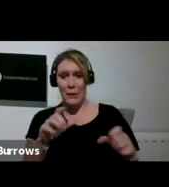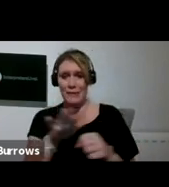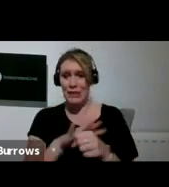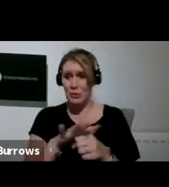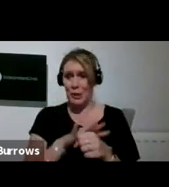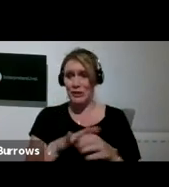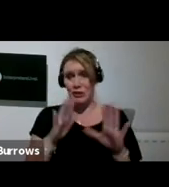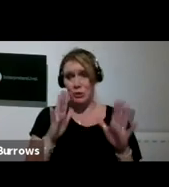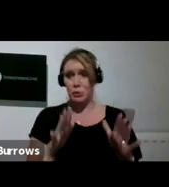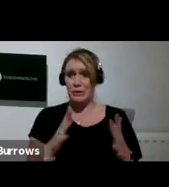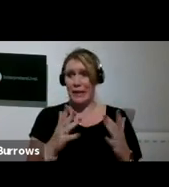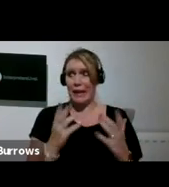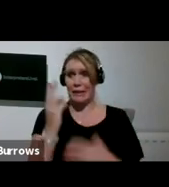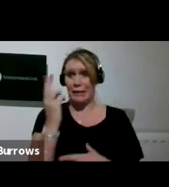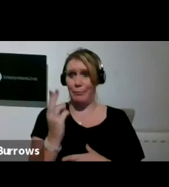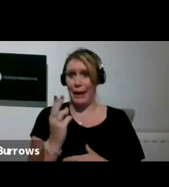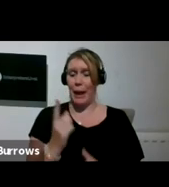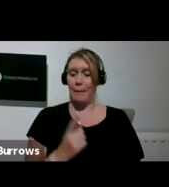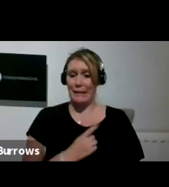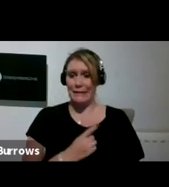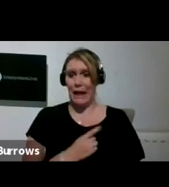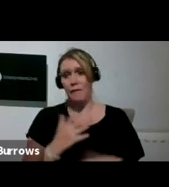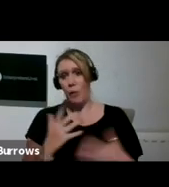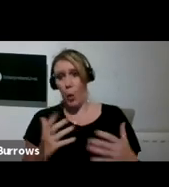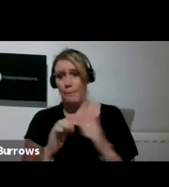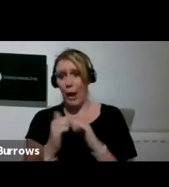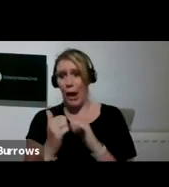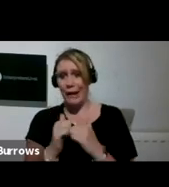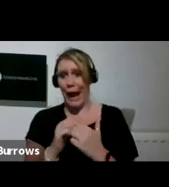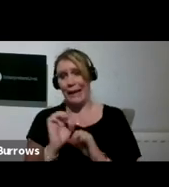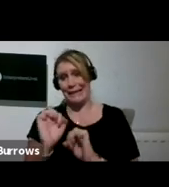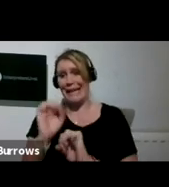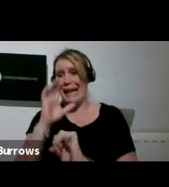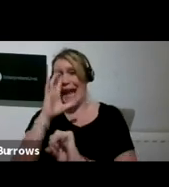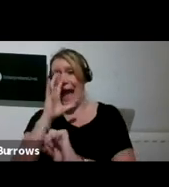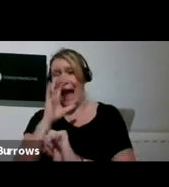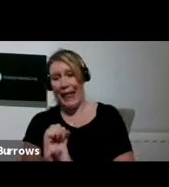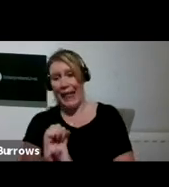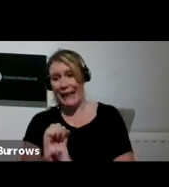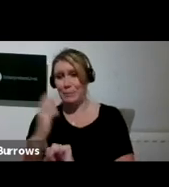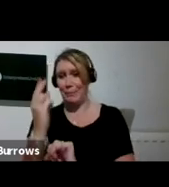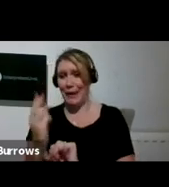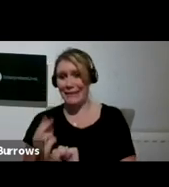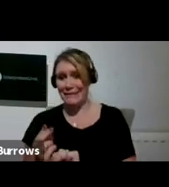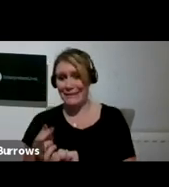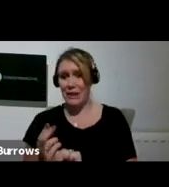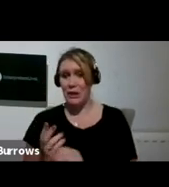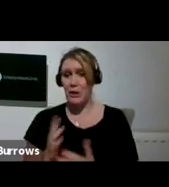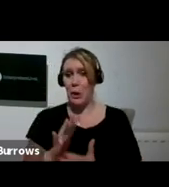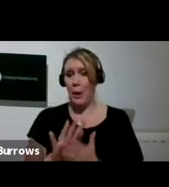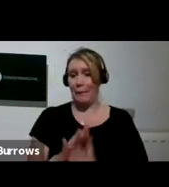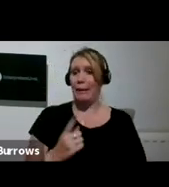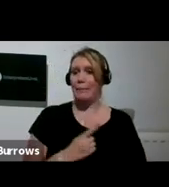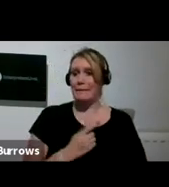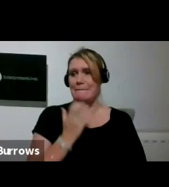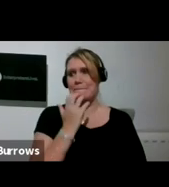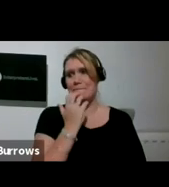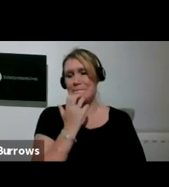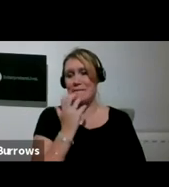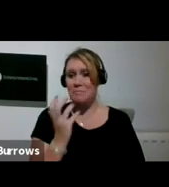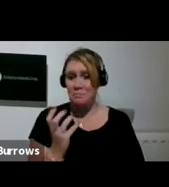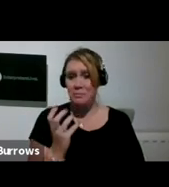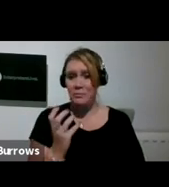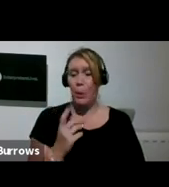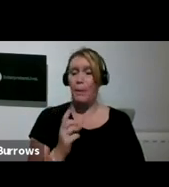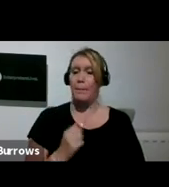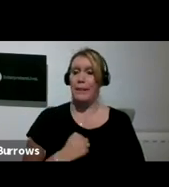or my partner, and he hates being painted. So it was a matter of doing some self-portraits. I started off doing, this is the